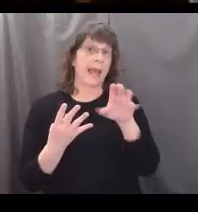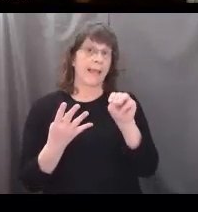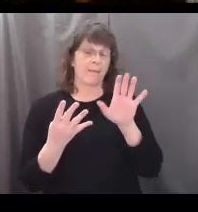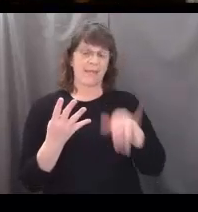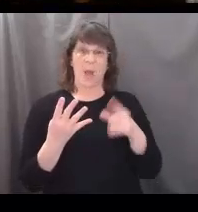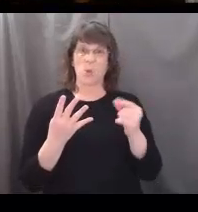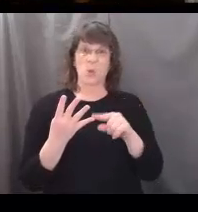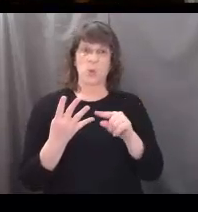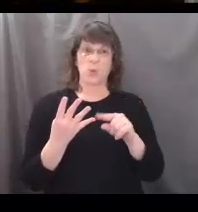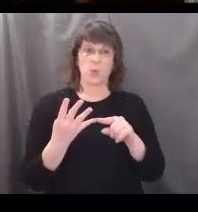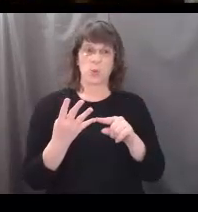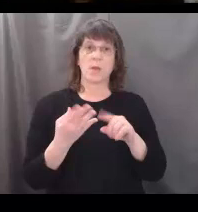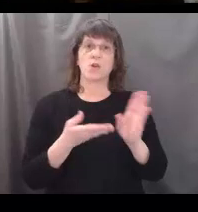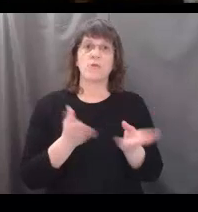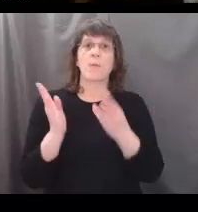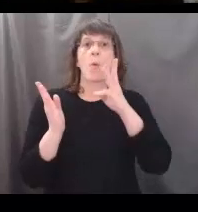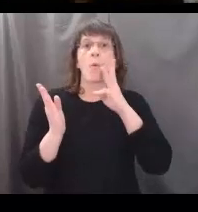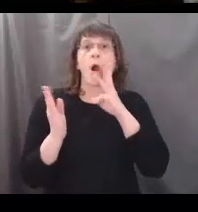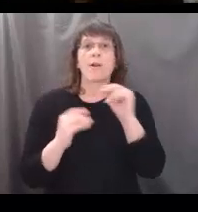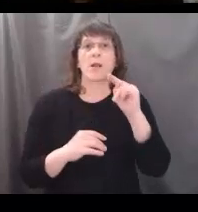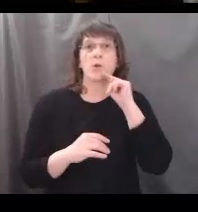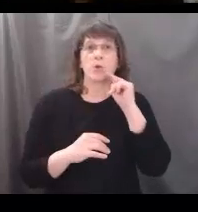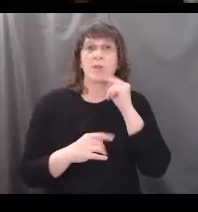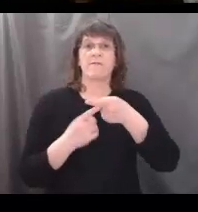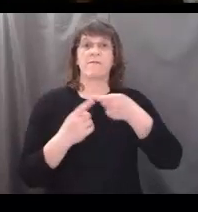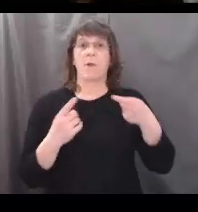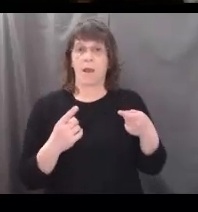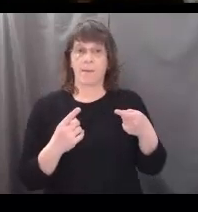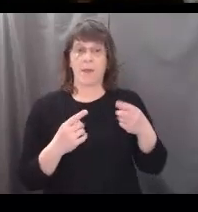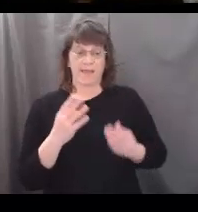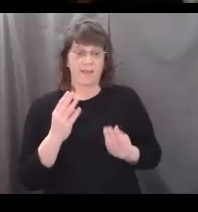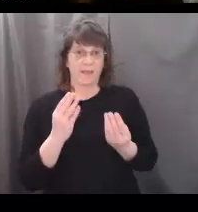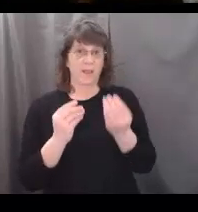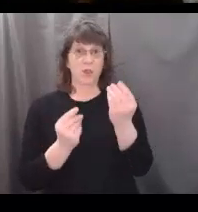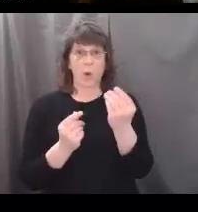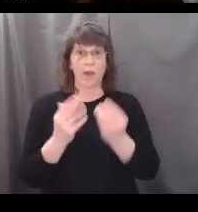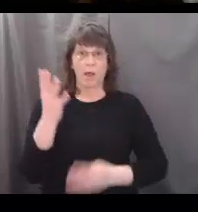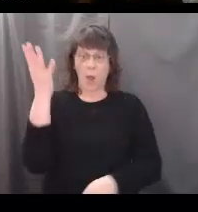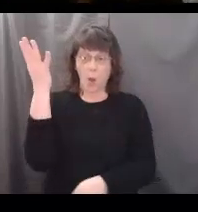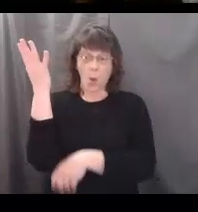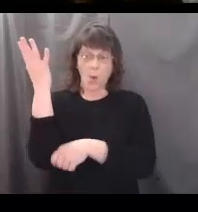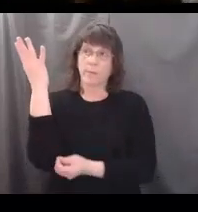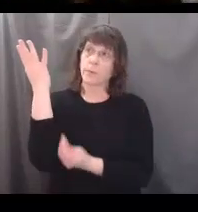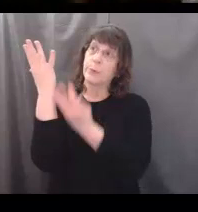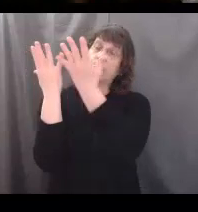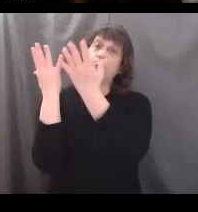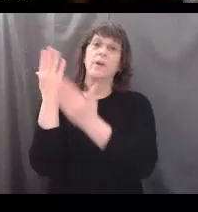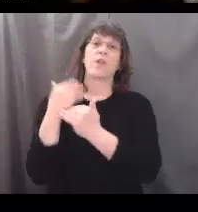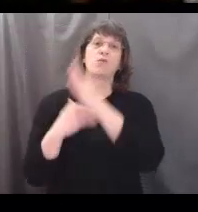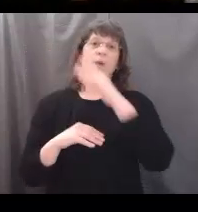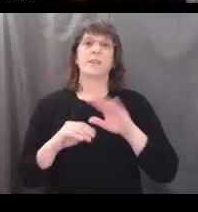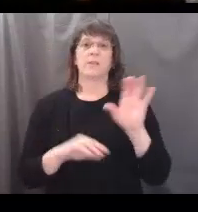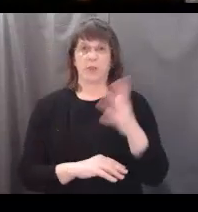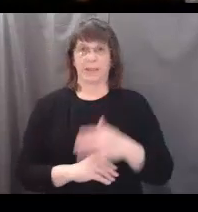of the xylem is to transport water and nutrients from the soil through the roots and to the rest of the tree.